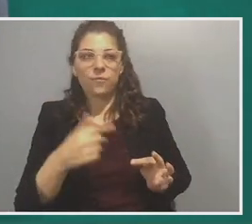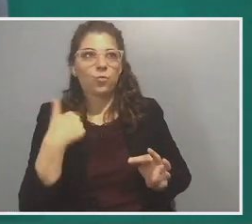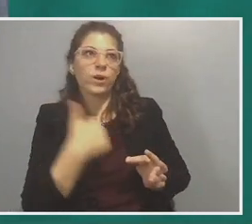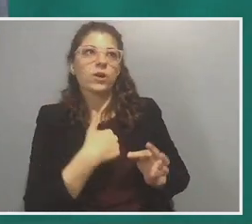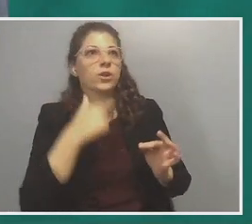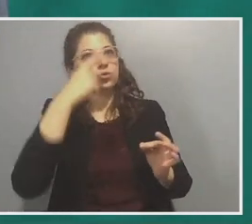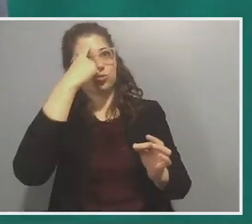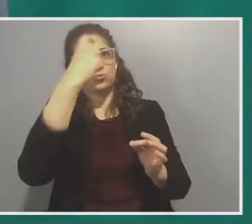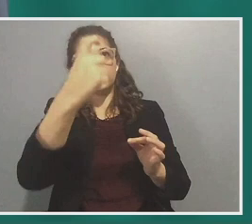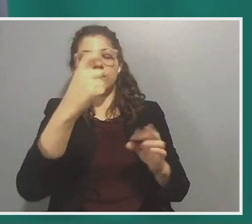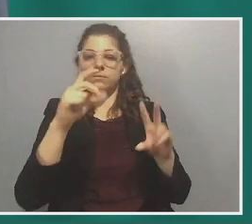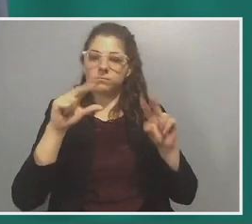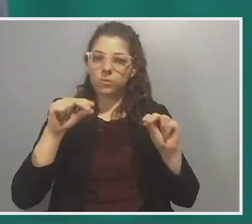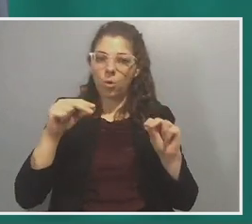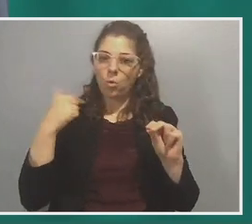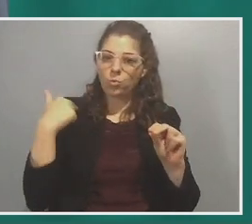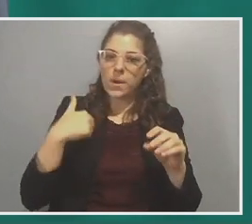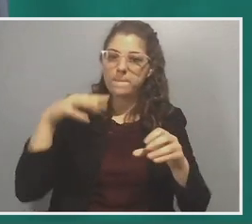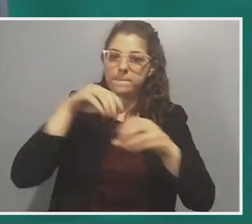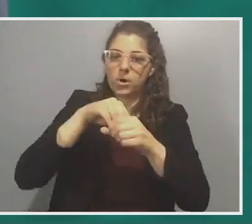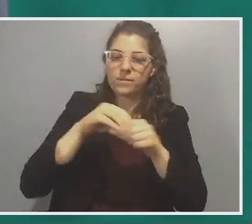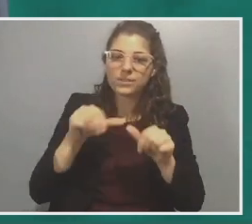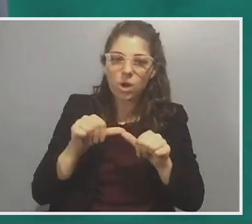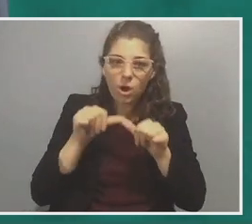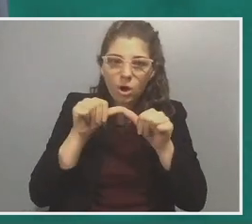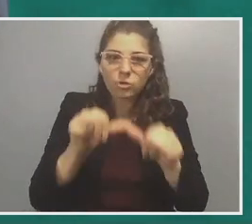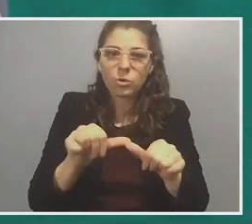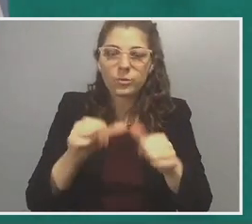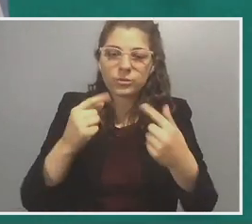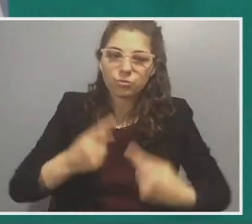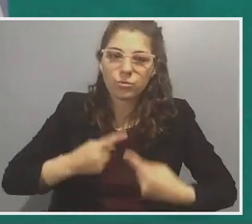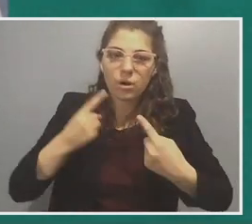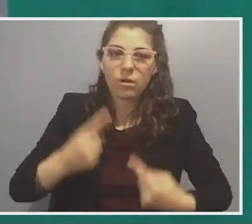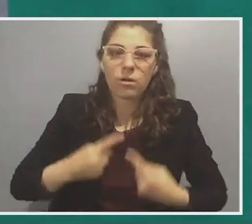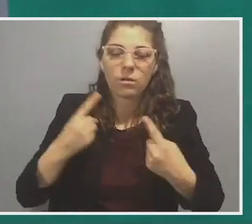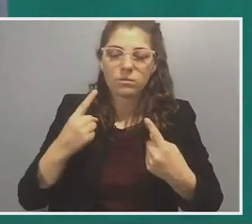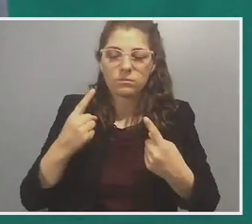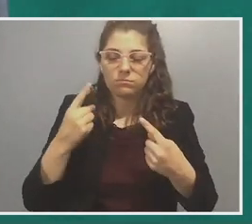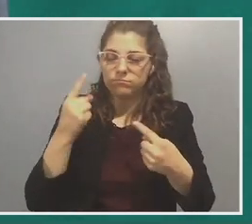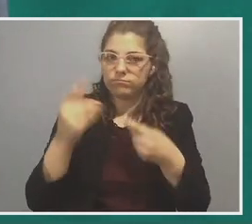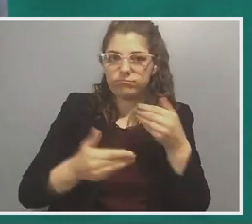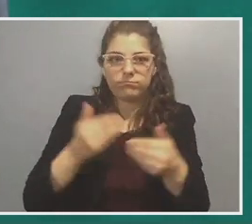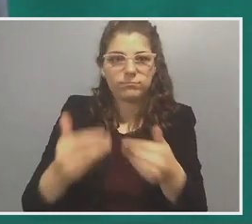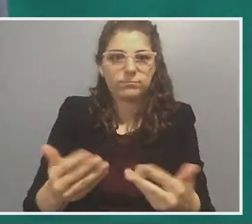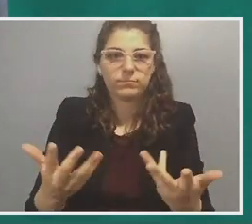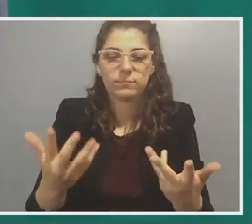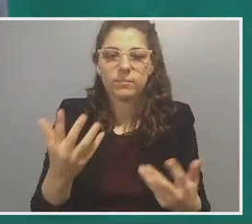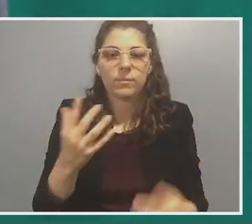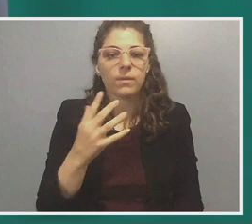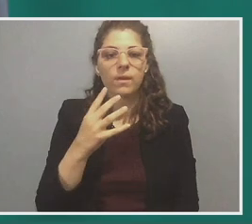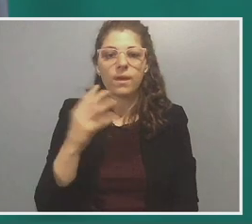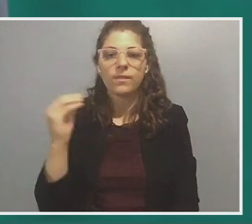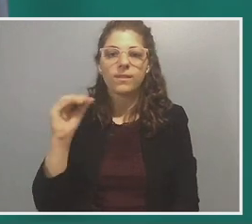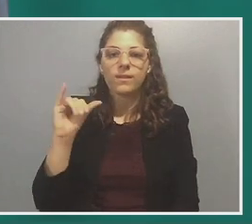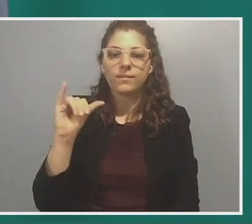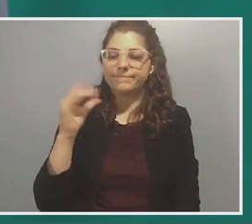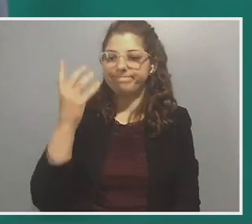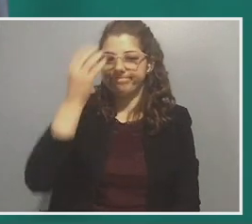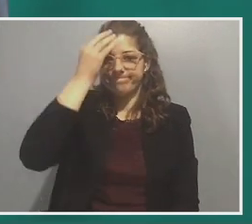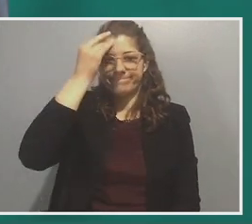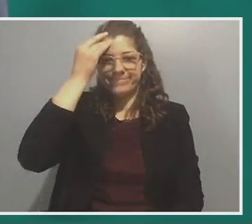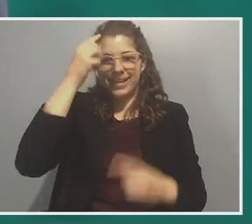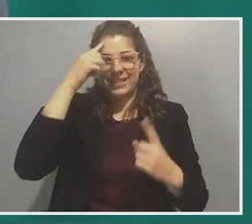part of this ongoing struggle, right? Yeah. And, uh, that leads me to think about,